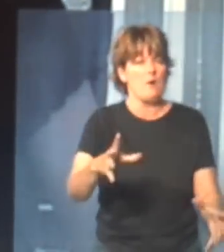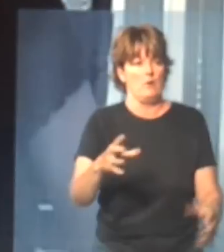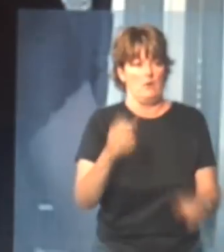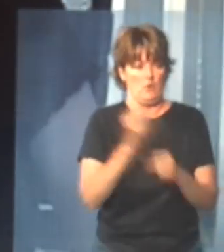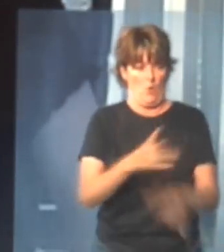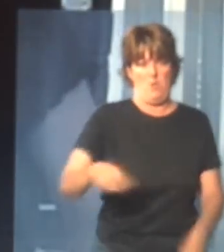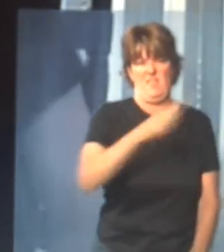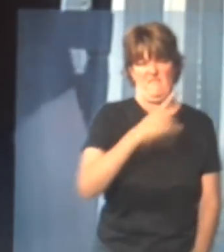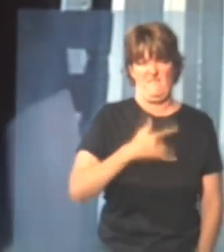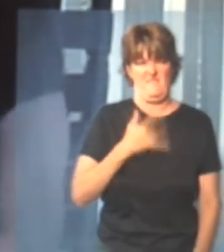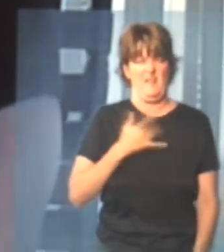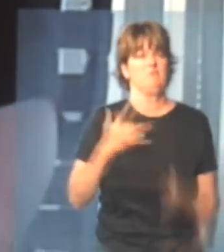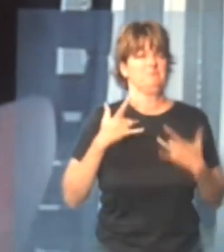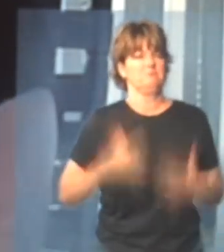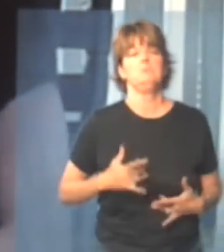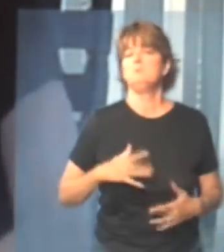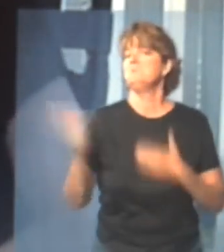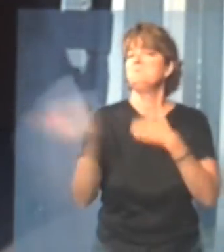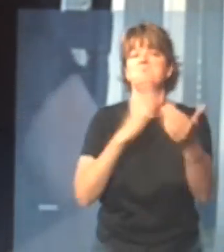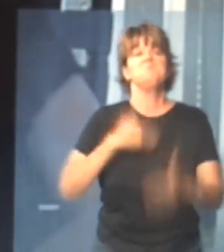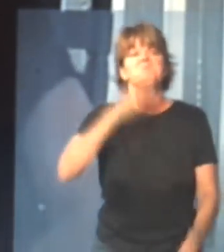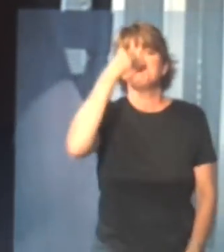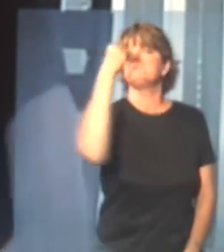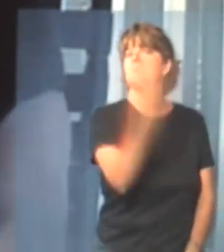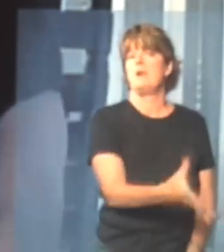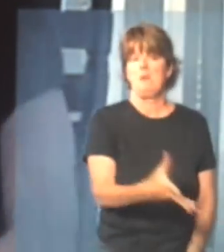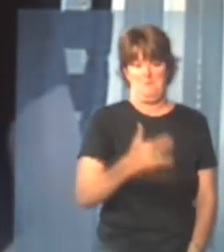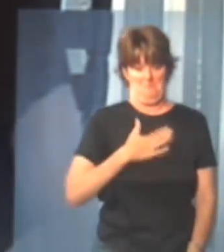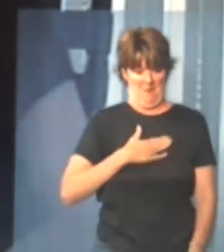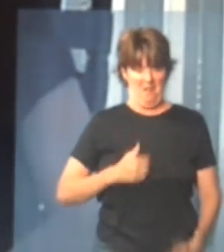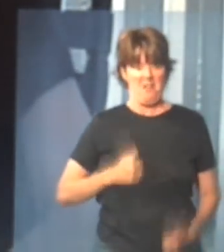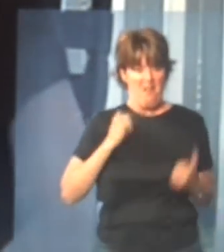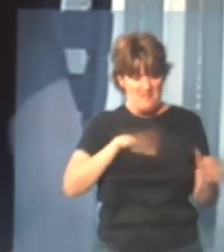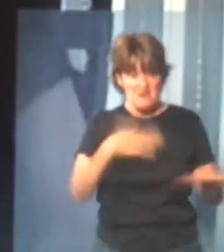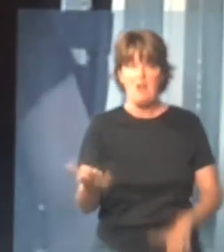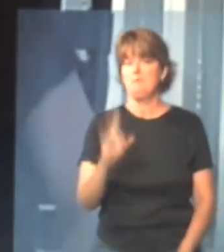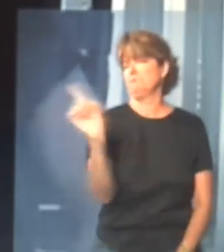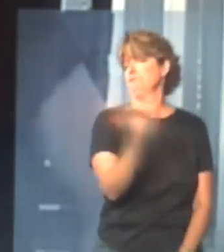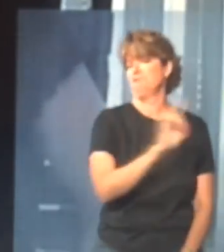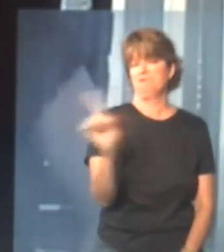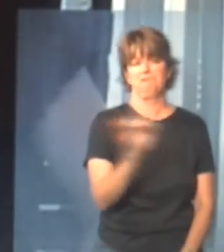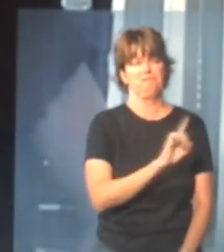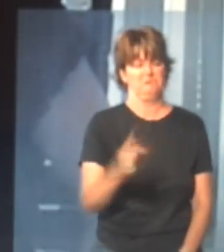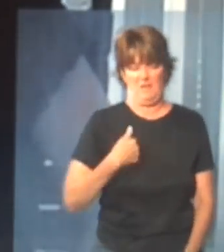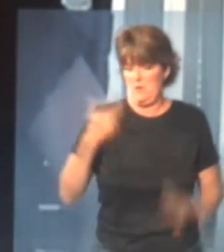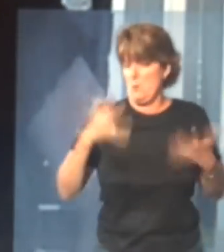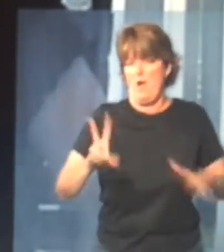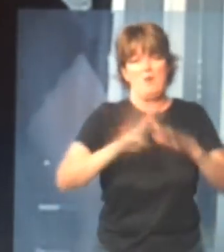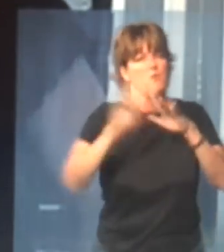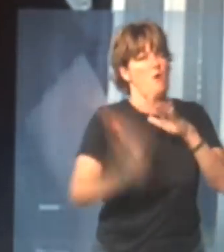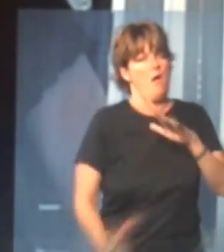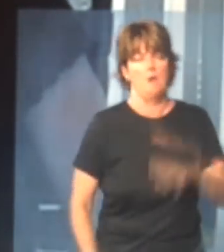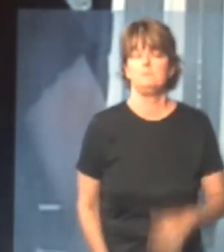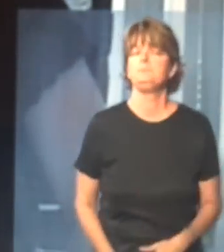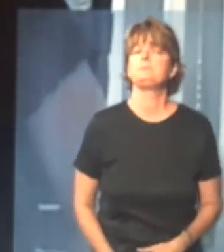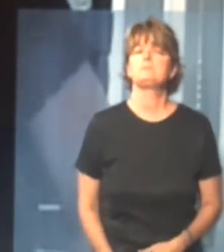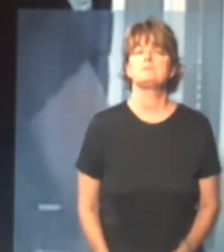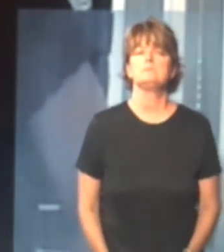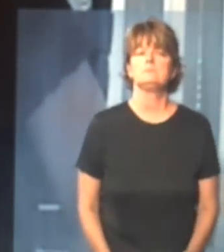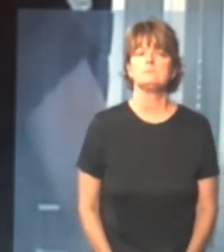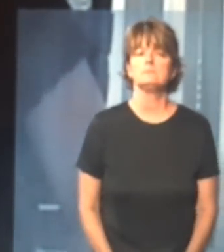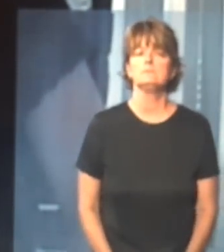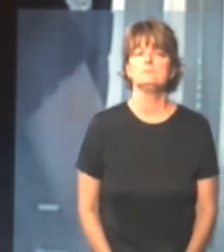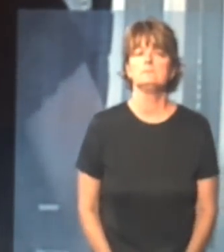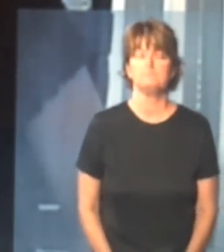miserable for everybody, but I didn't care, I just knew, in my life, they said, I'd away in the water like that, so,